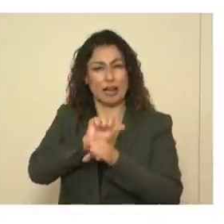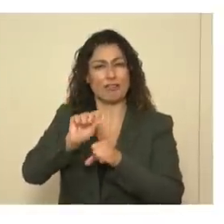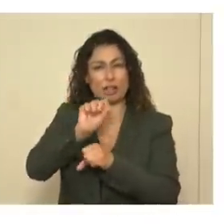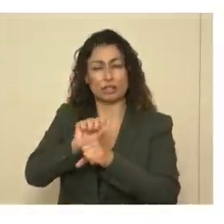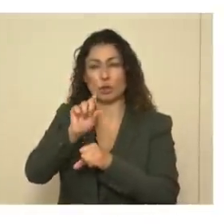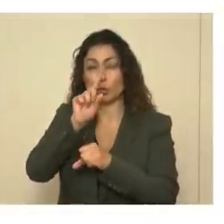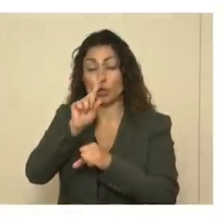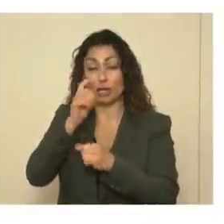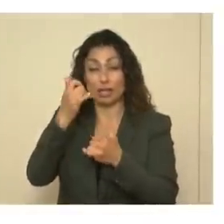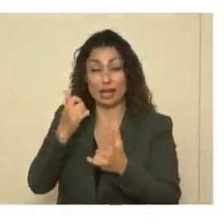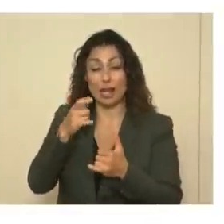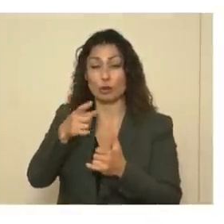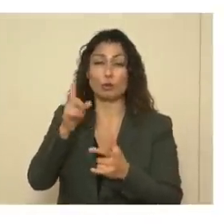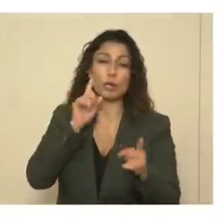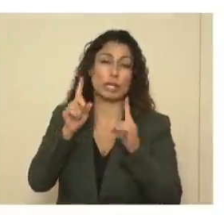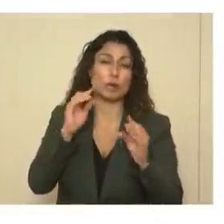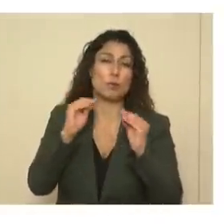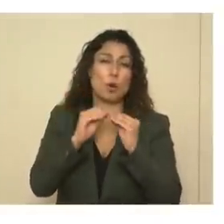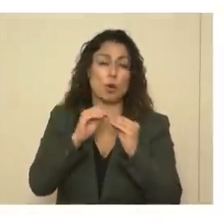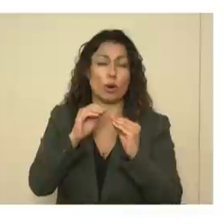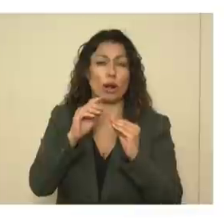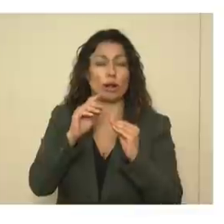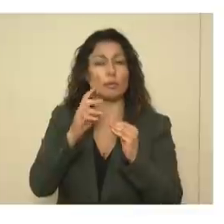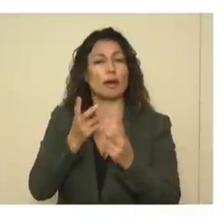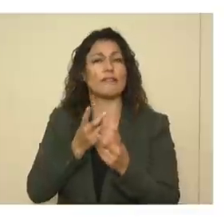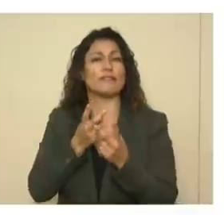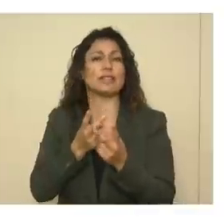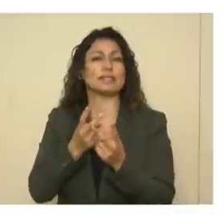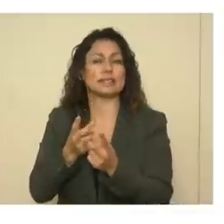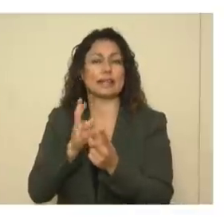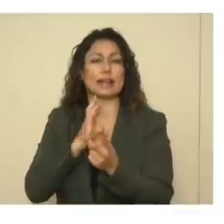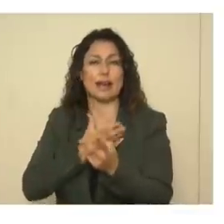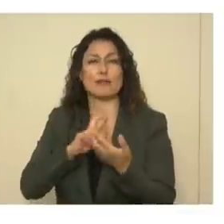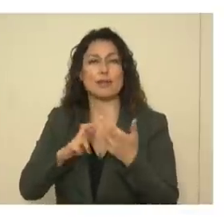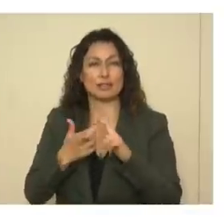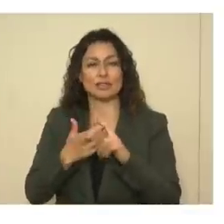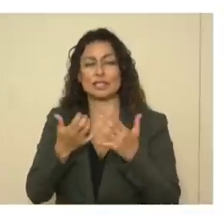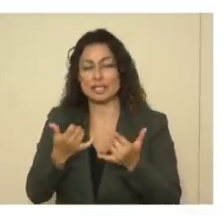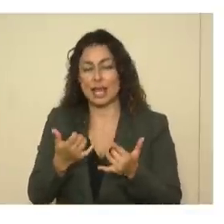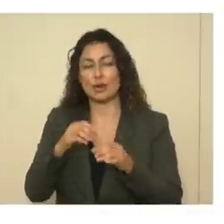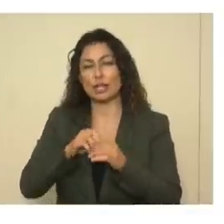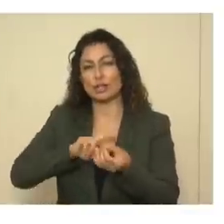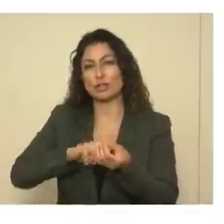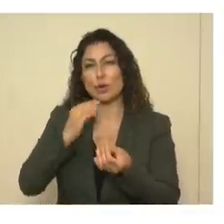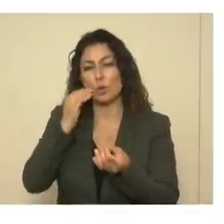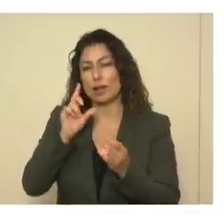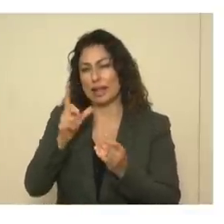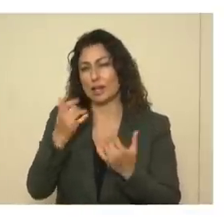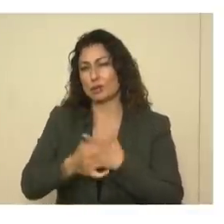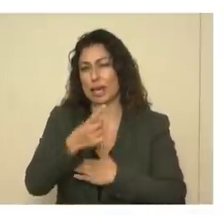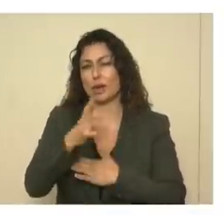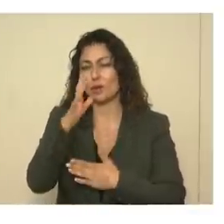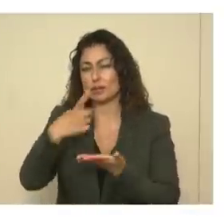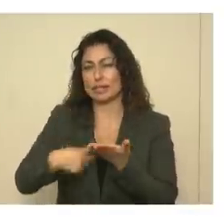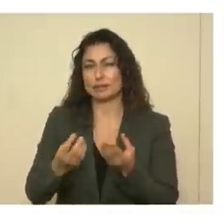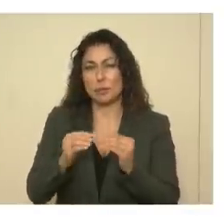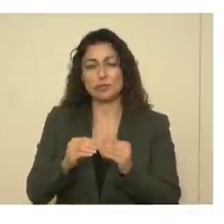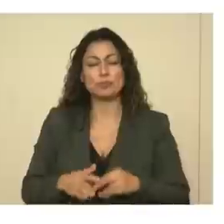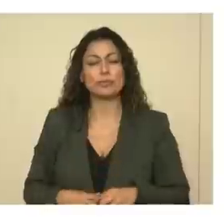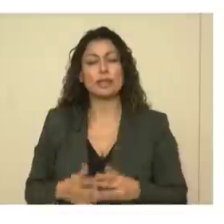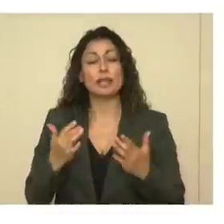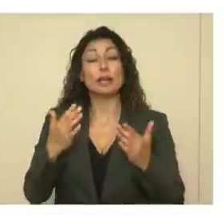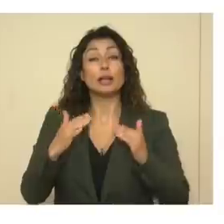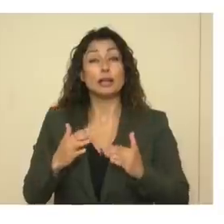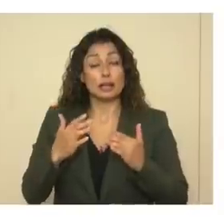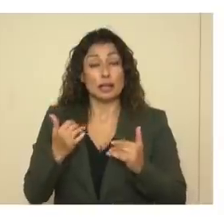where you're going to be hearing more about visiting our relatives in nursing facilities later today. The next